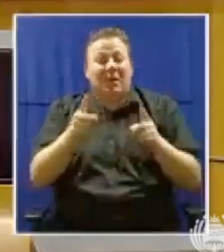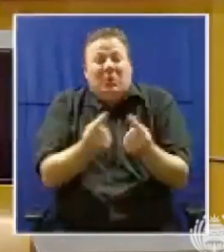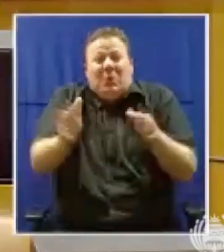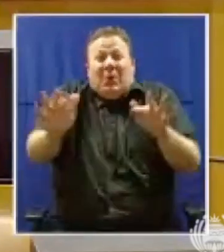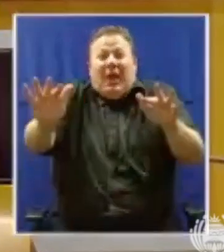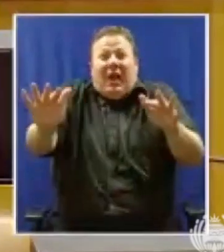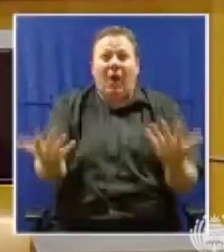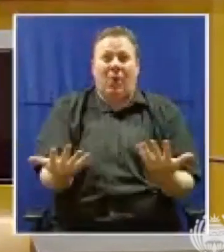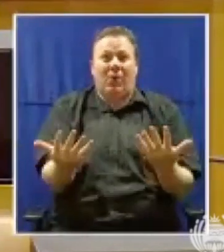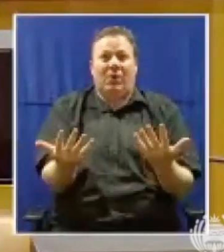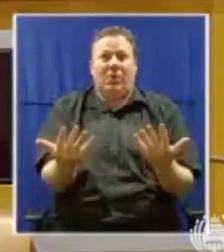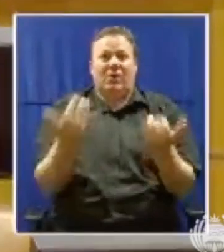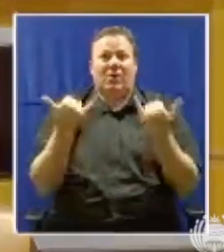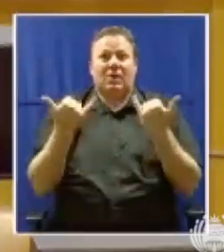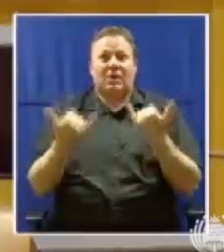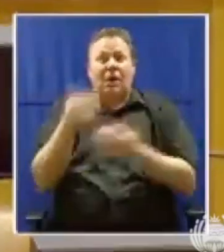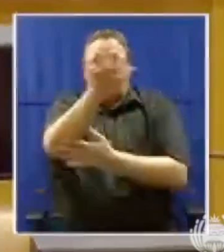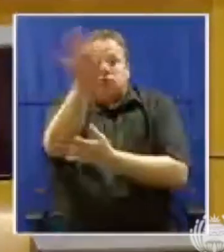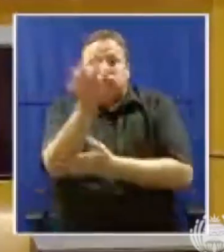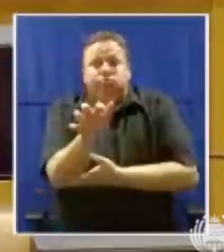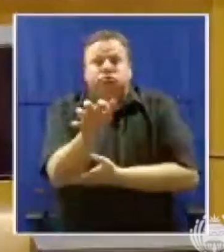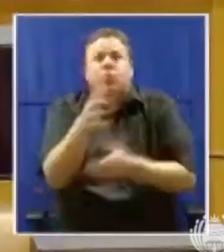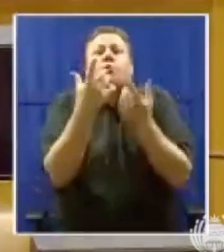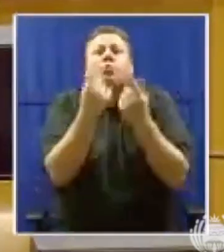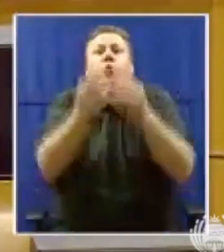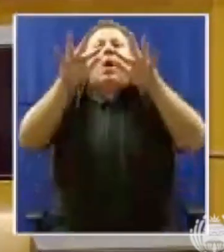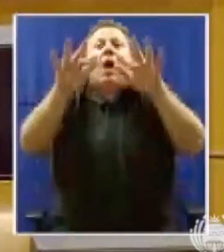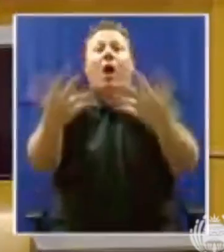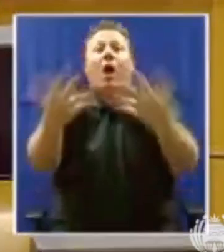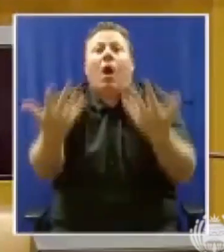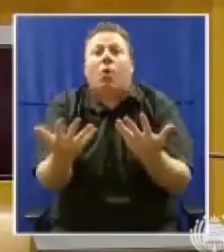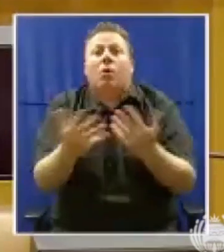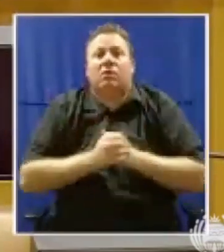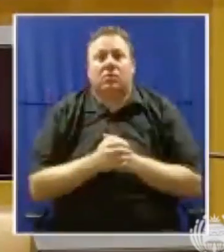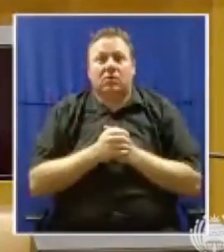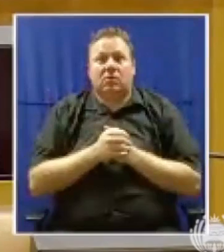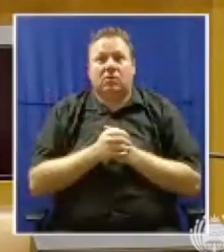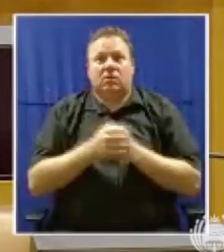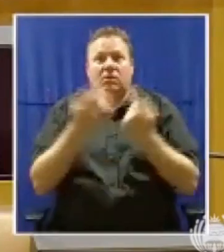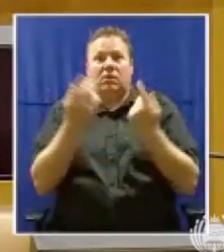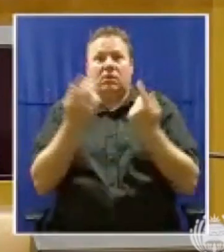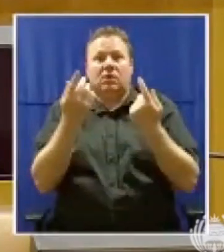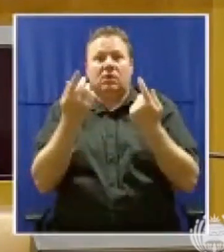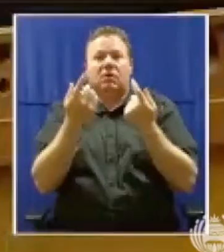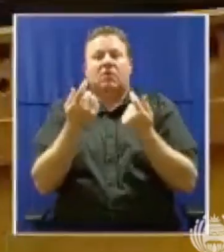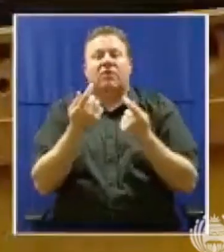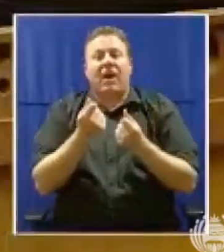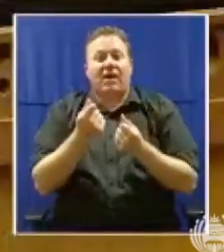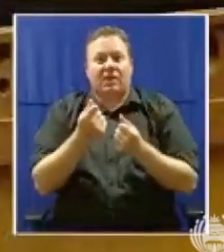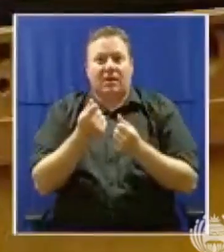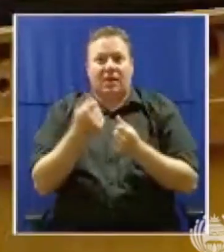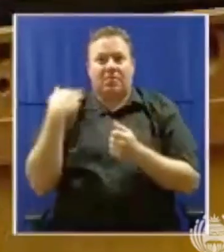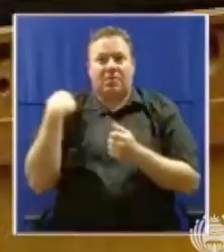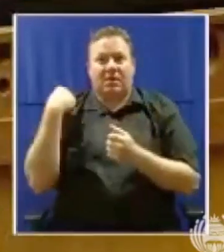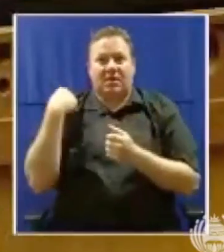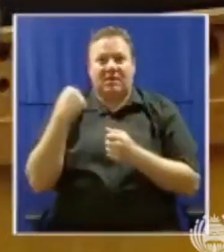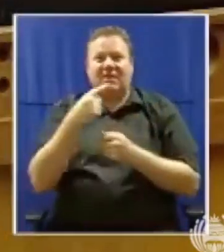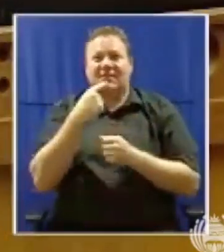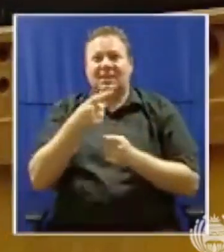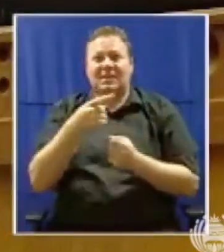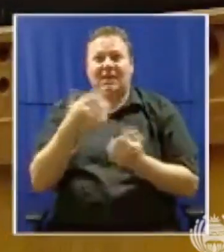mark that hangs over the president's head. The finance minister is fond of speaking of the mouth of the hippo.